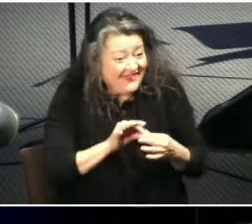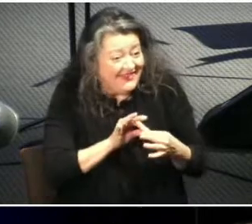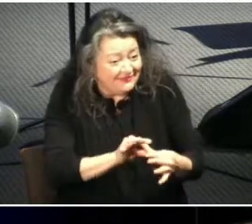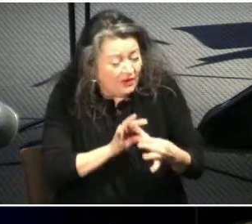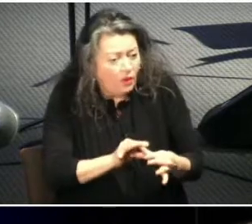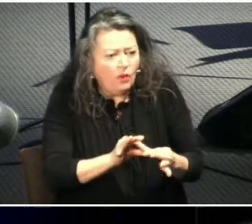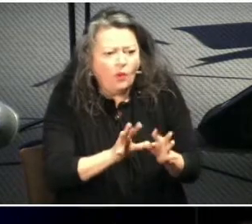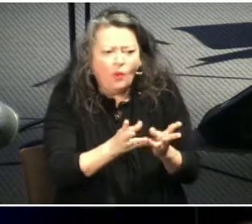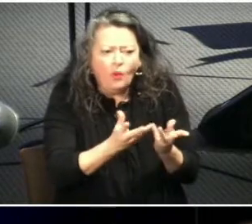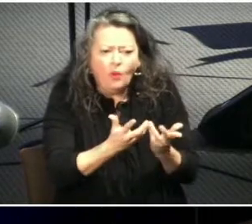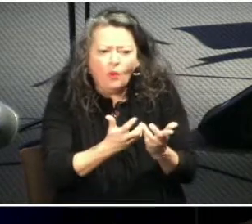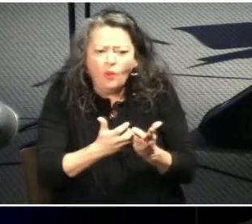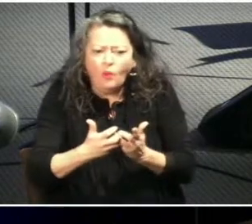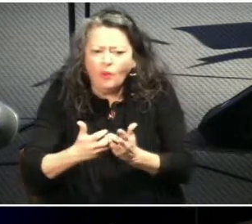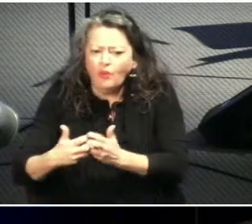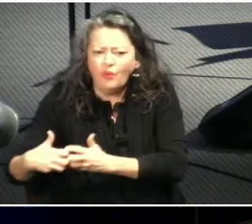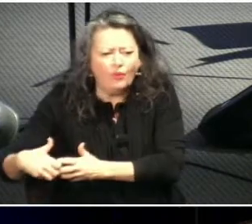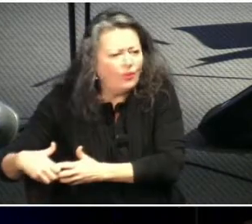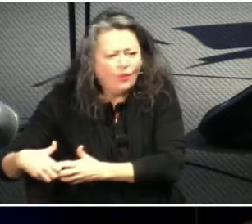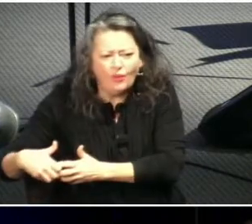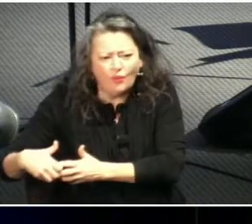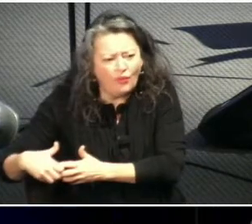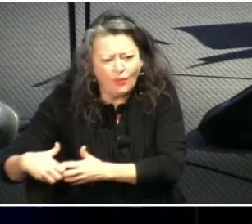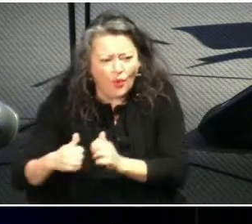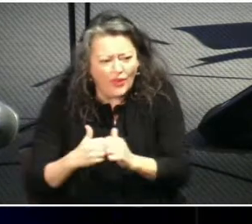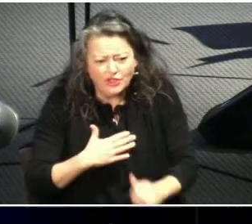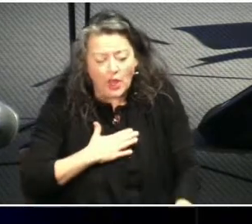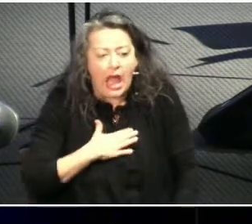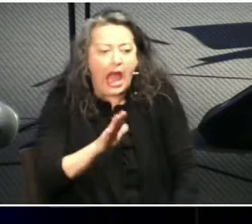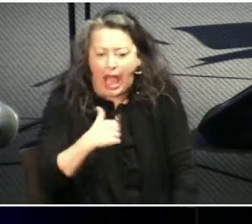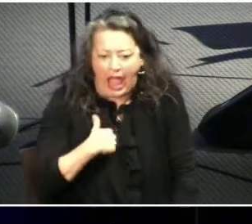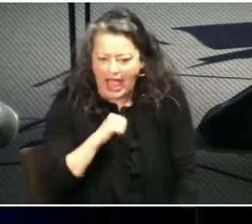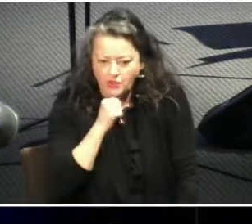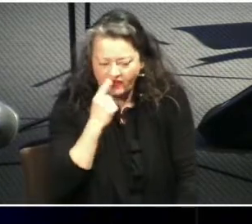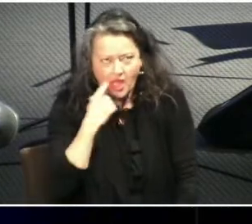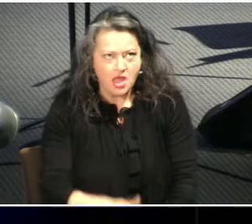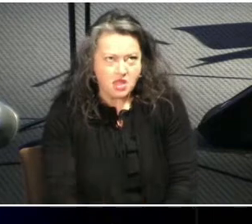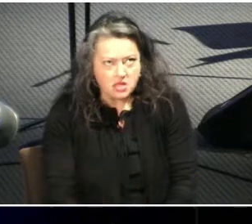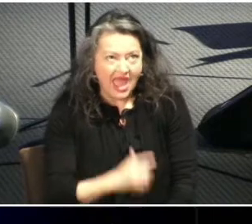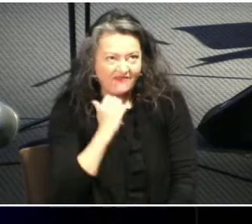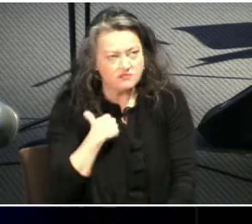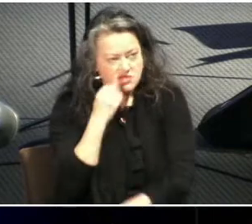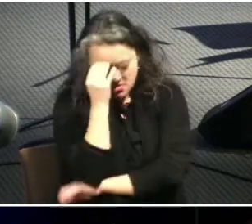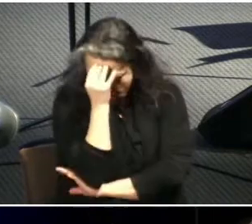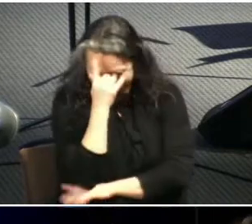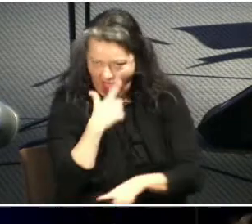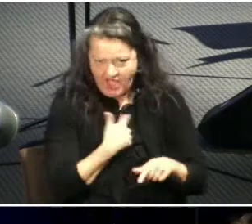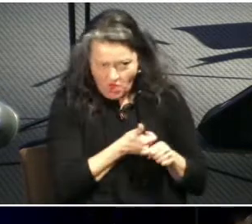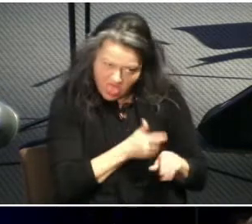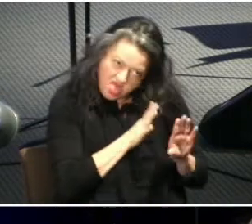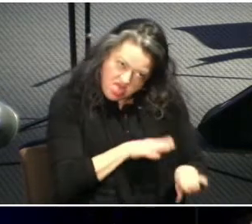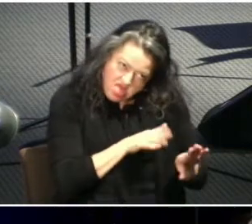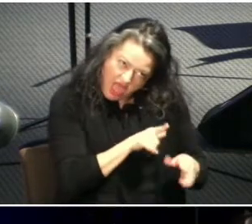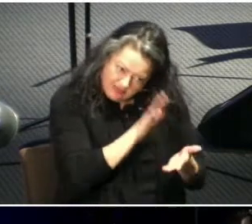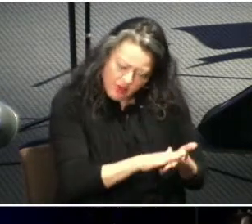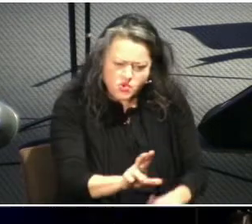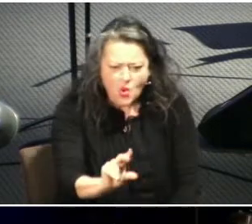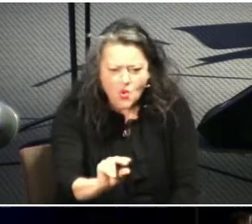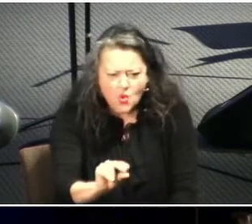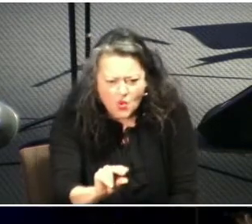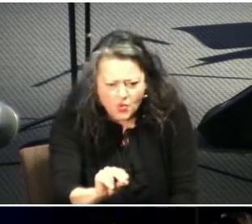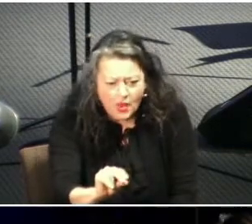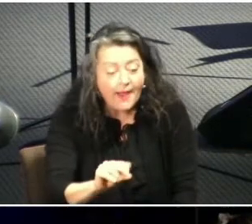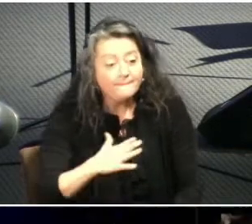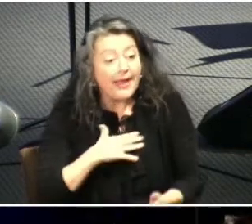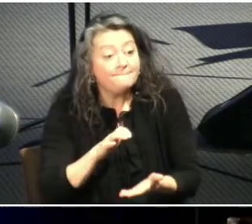life with a lot of joy and i don't go through every day thinking i have to submit to my husband but i am going through my marriage